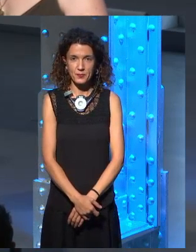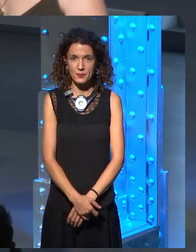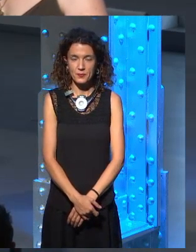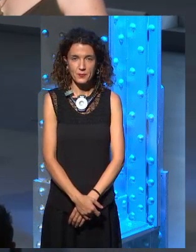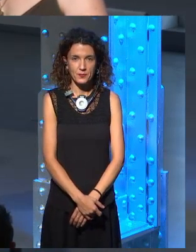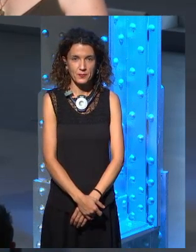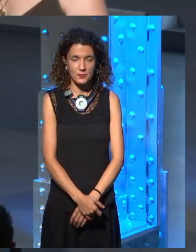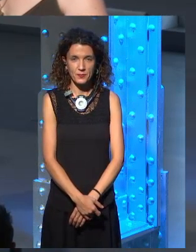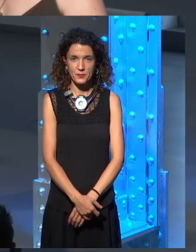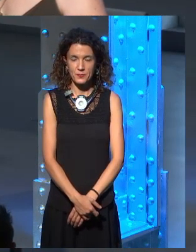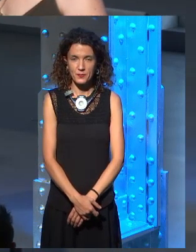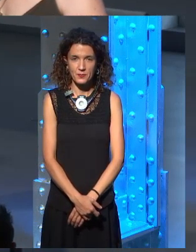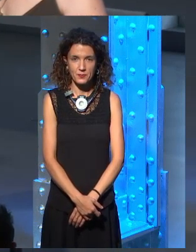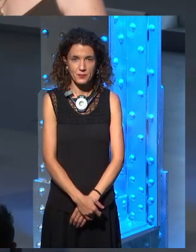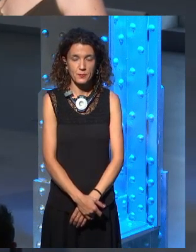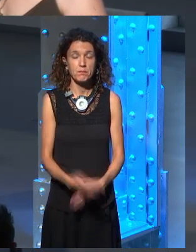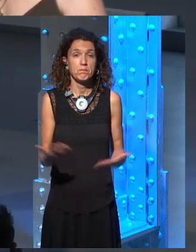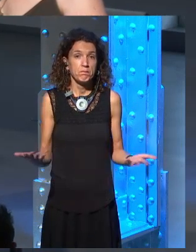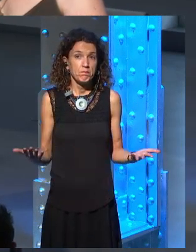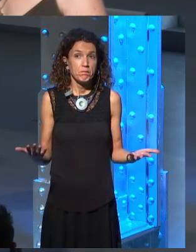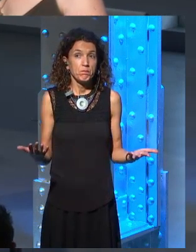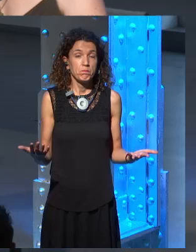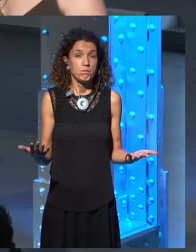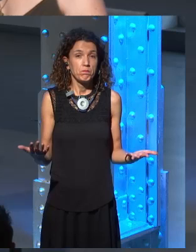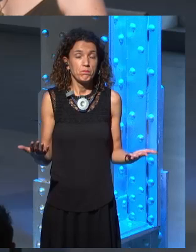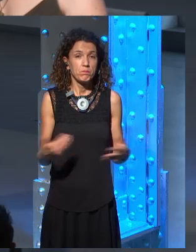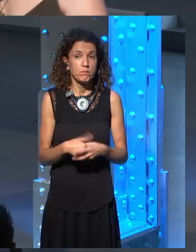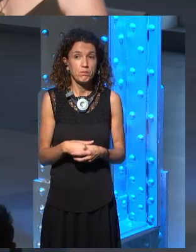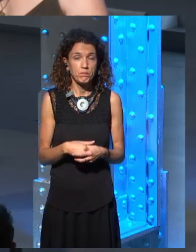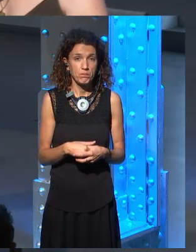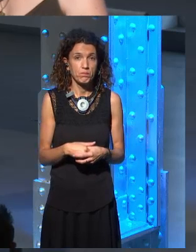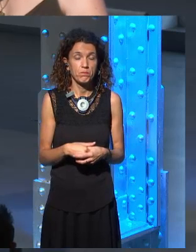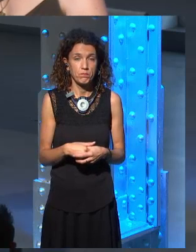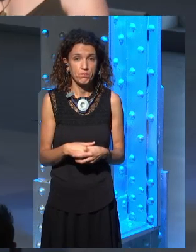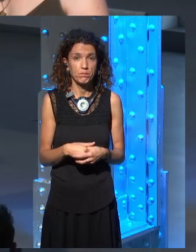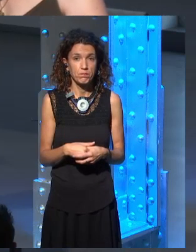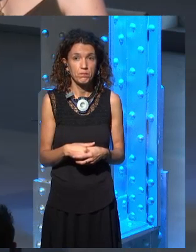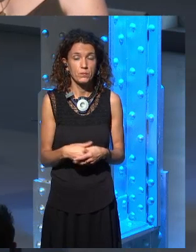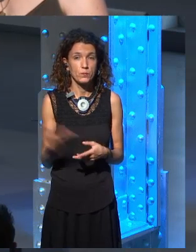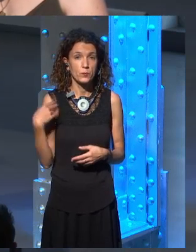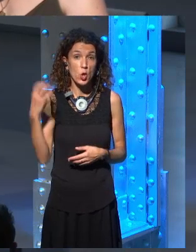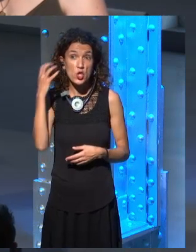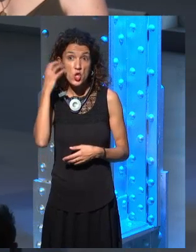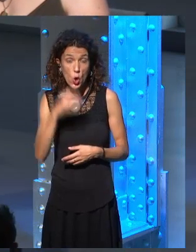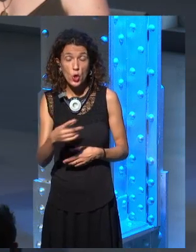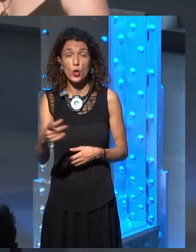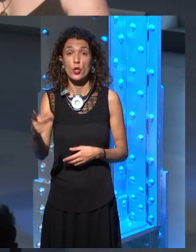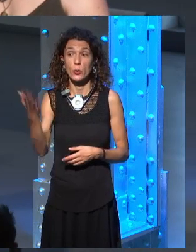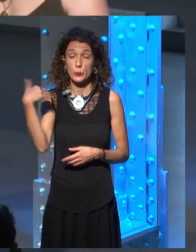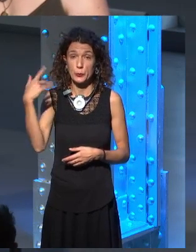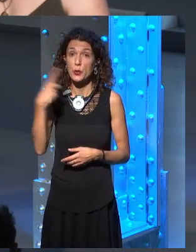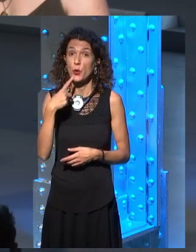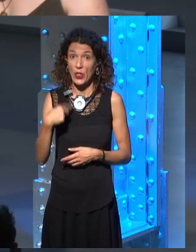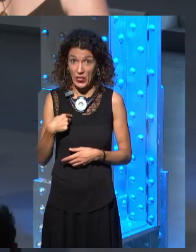Well, you know, there was that one time when George said that the last book would be 700 pages of snow